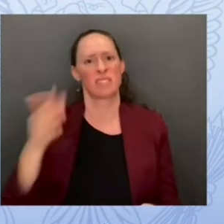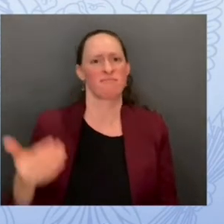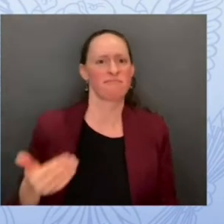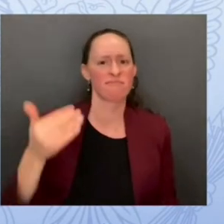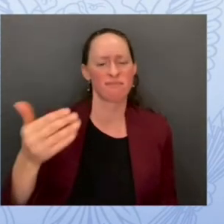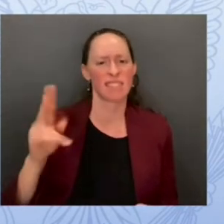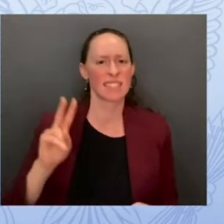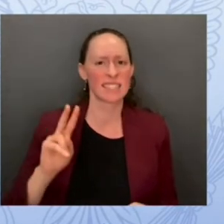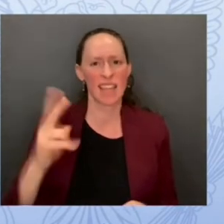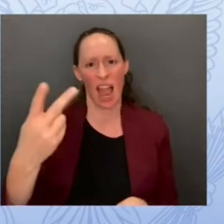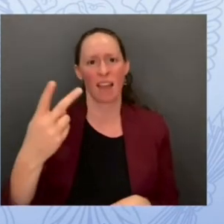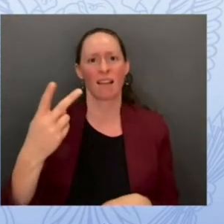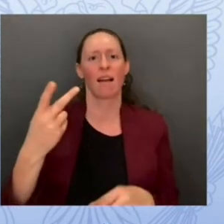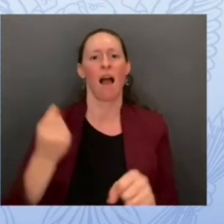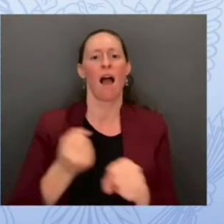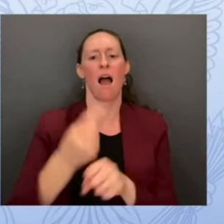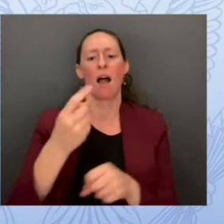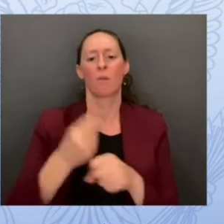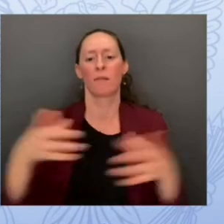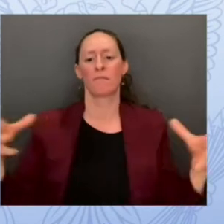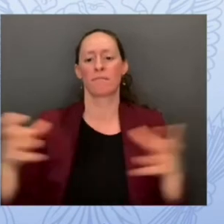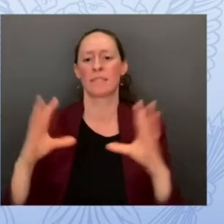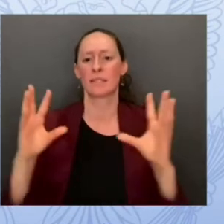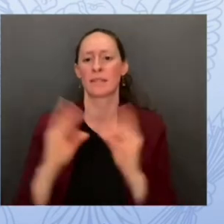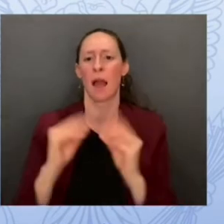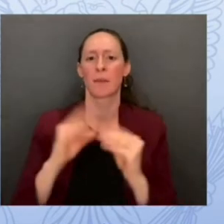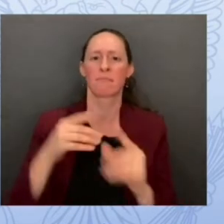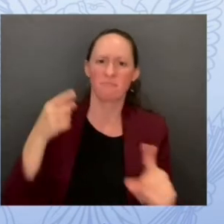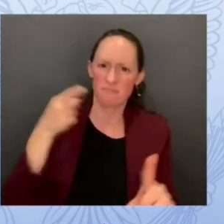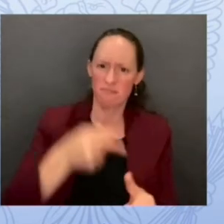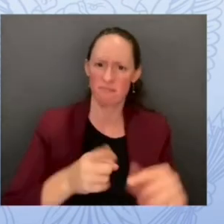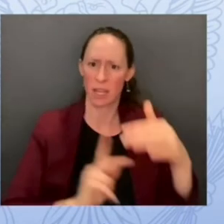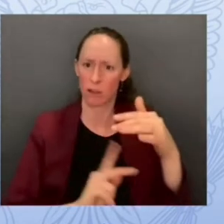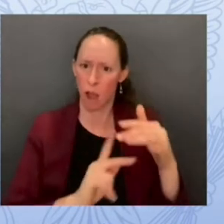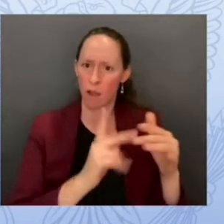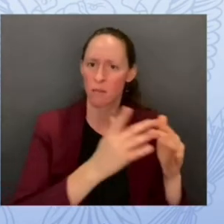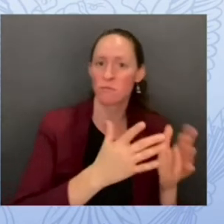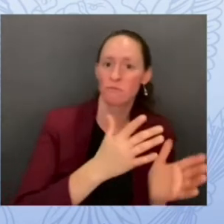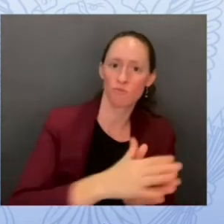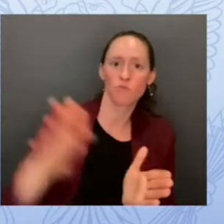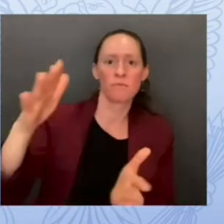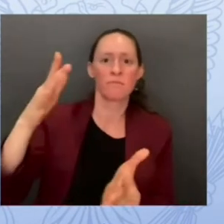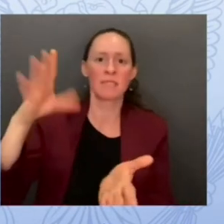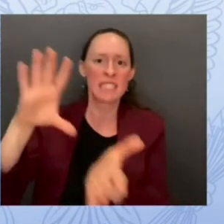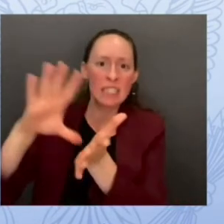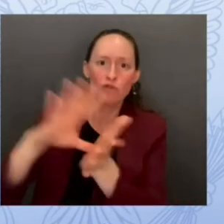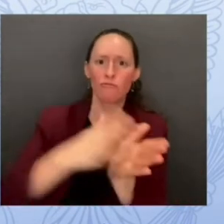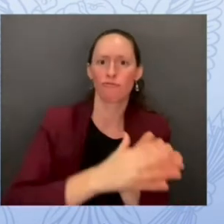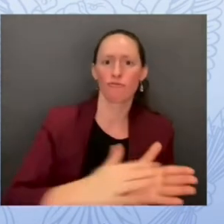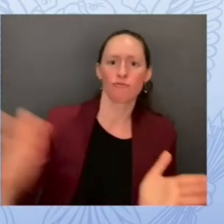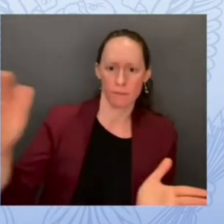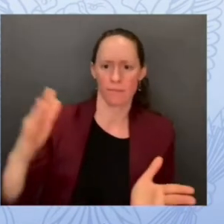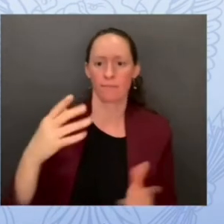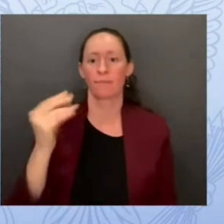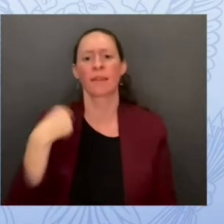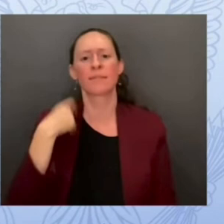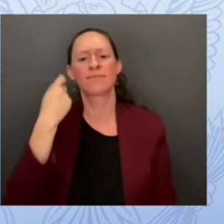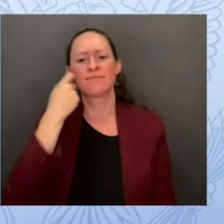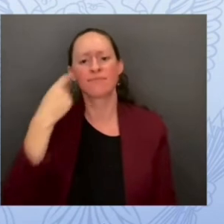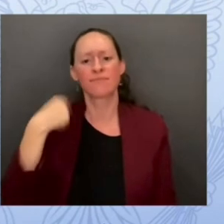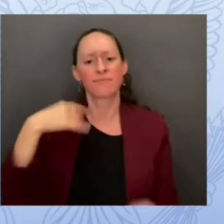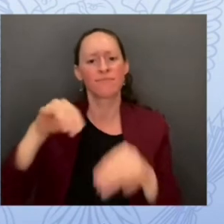november so please check us out for that we just released yesterday acquisition planning guidance so that